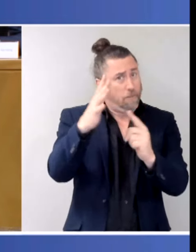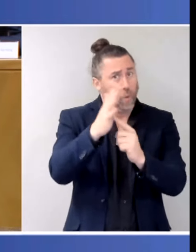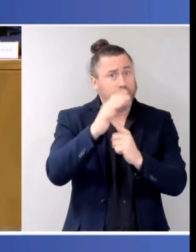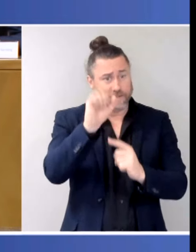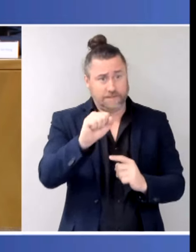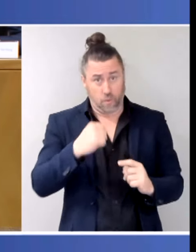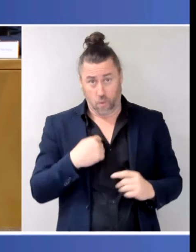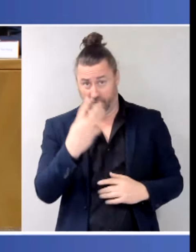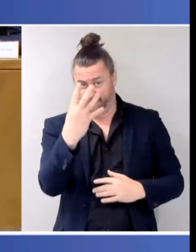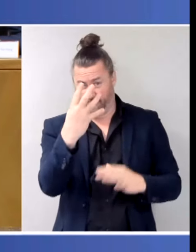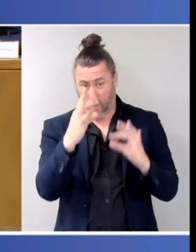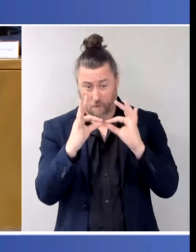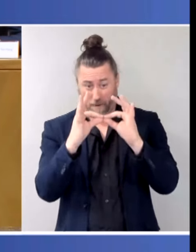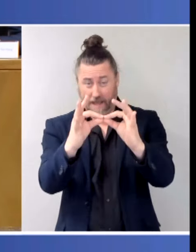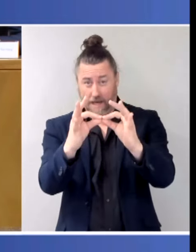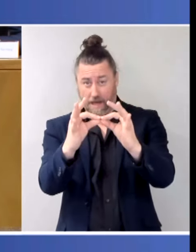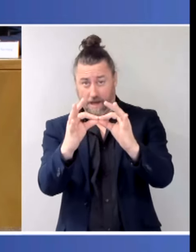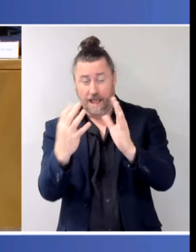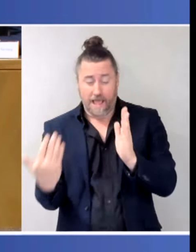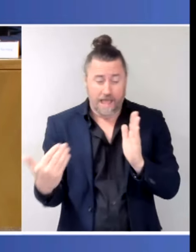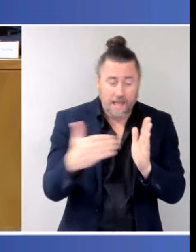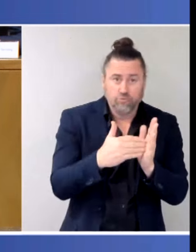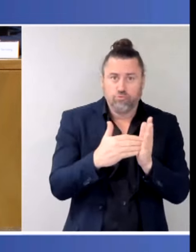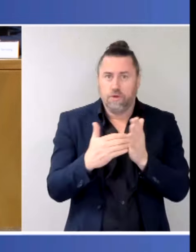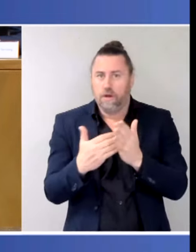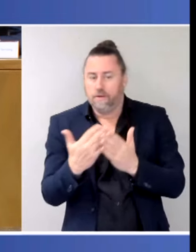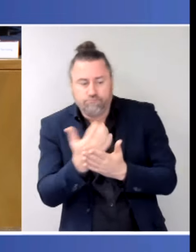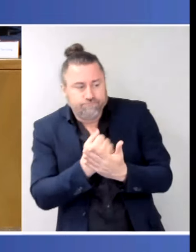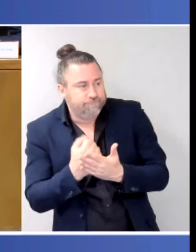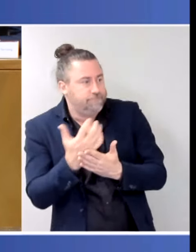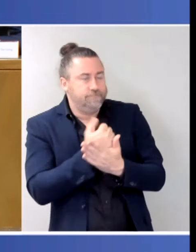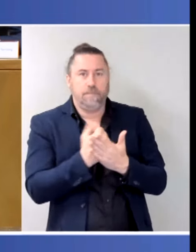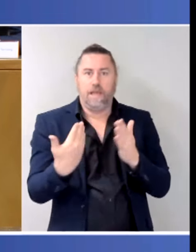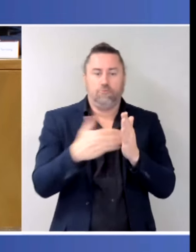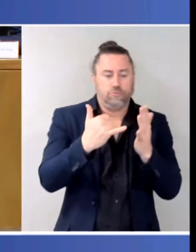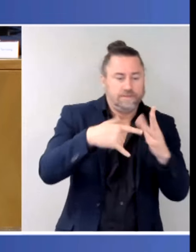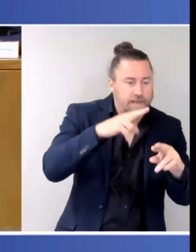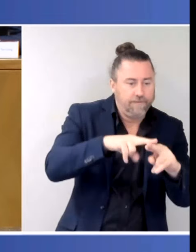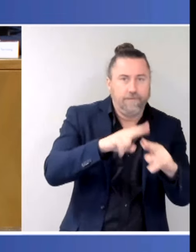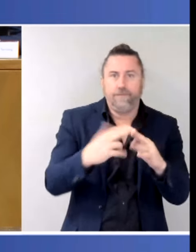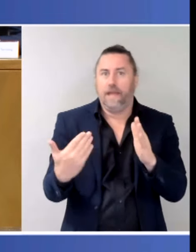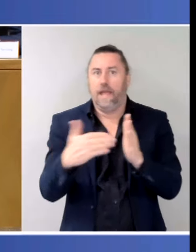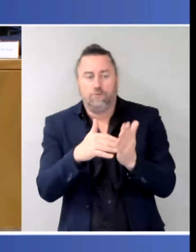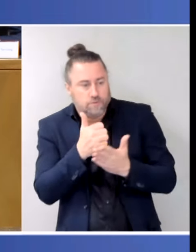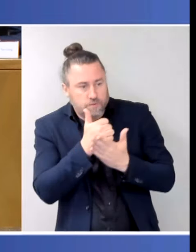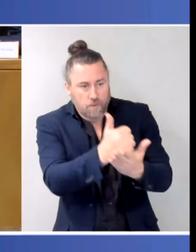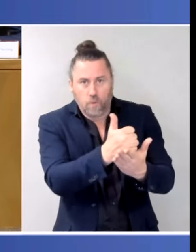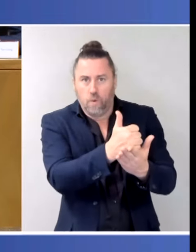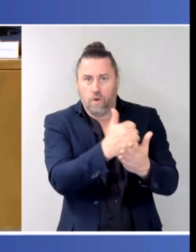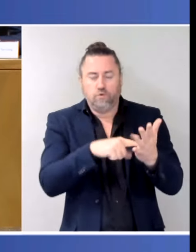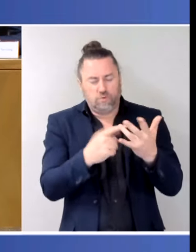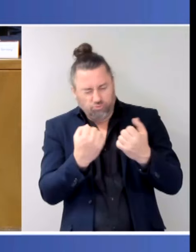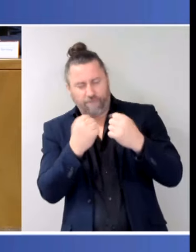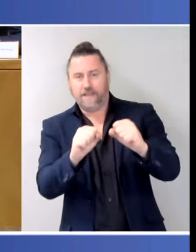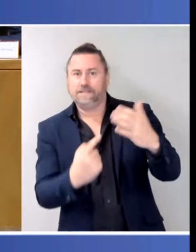in putting additional resources, additional workers, additional support into the prevention of family violence space in Victoria.